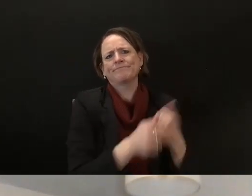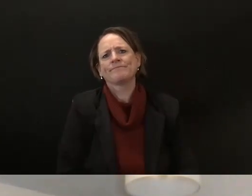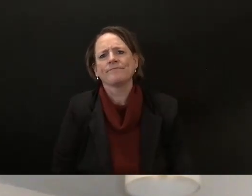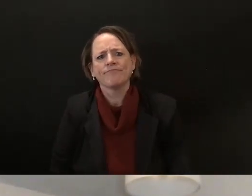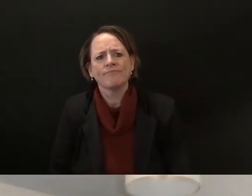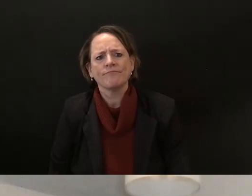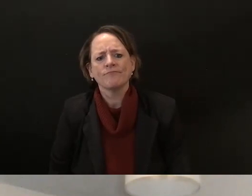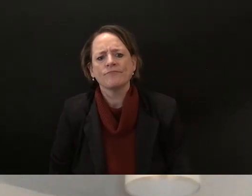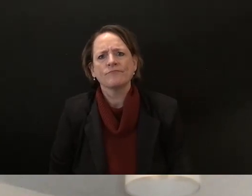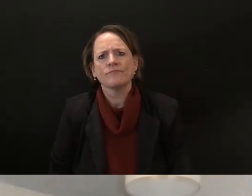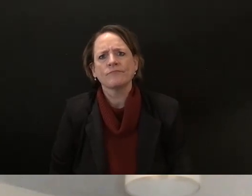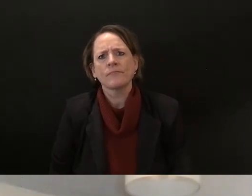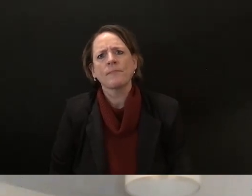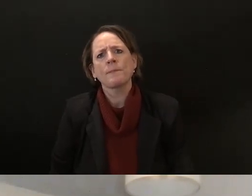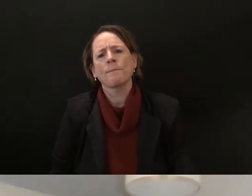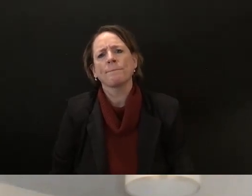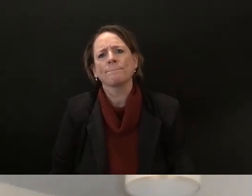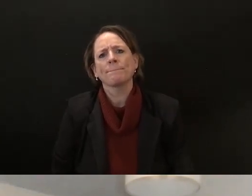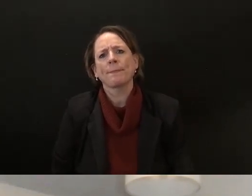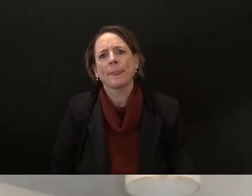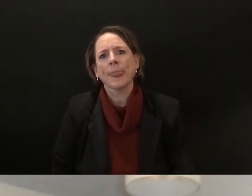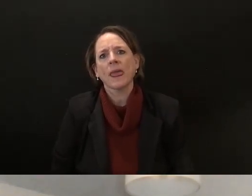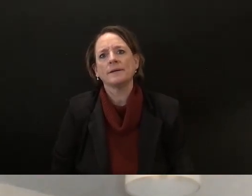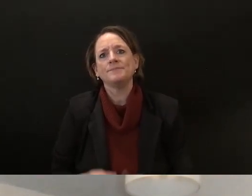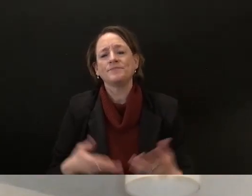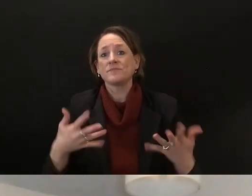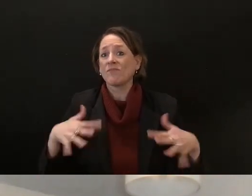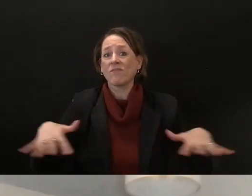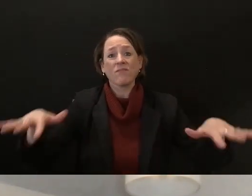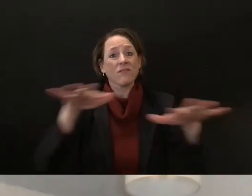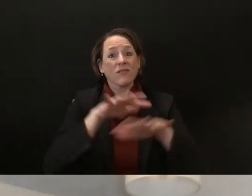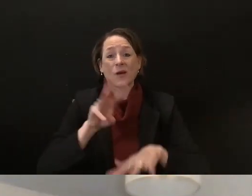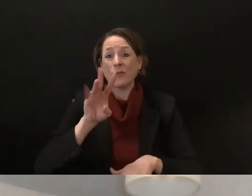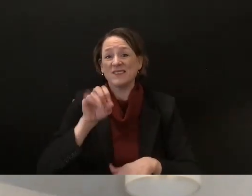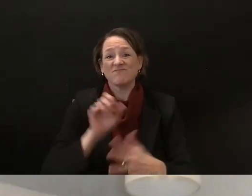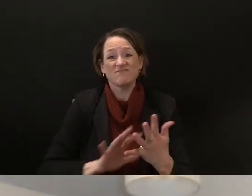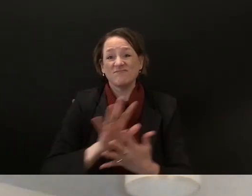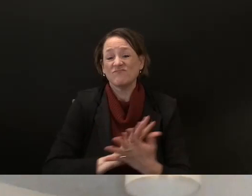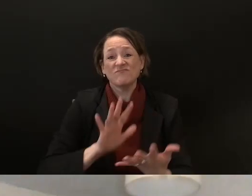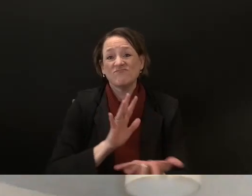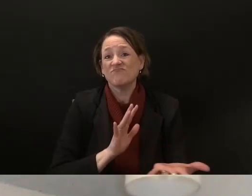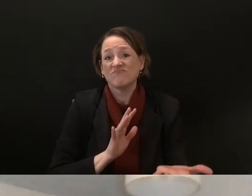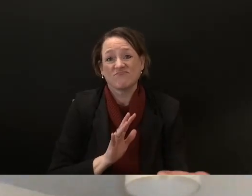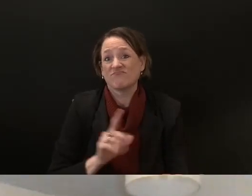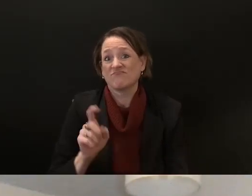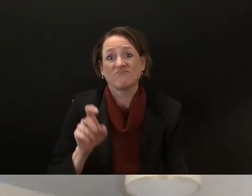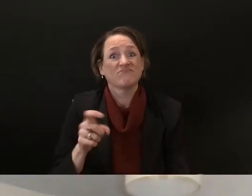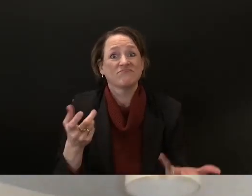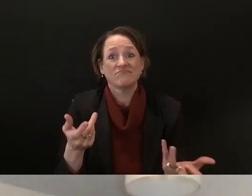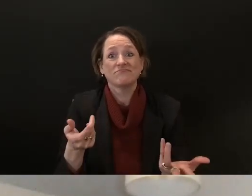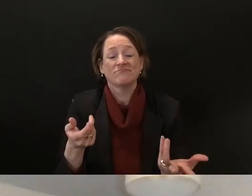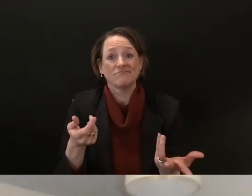any area um you know that in you know we we we depend a lot on tourism dollars in milwaukee